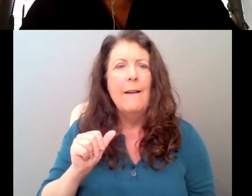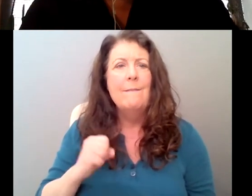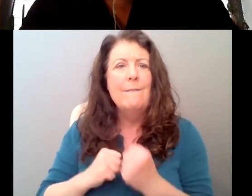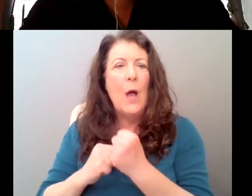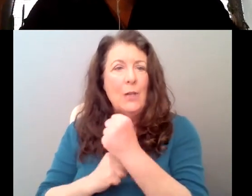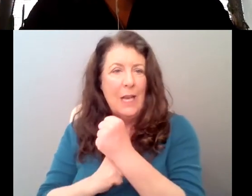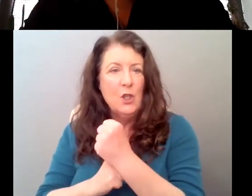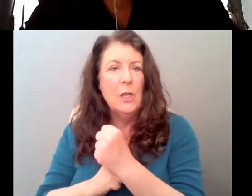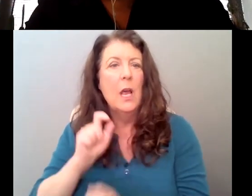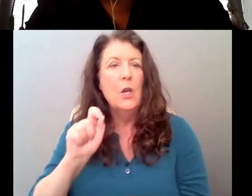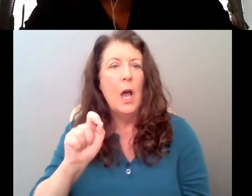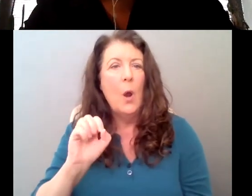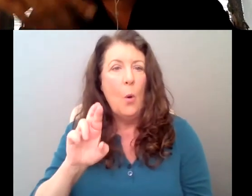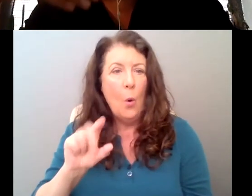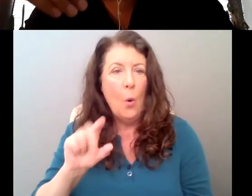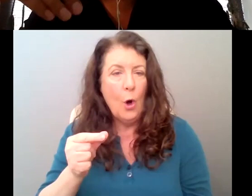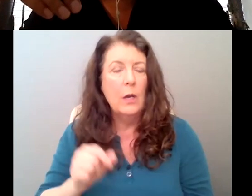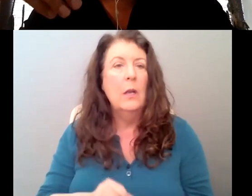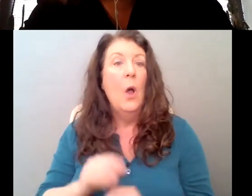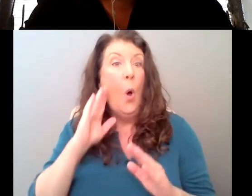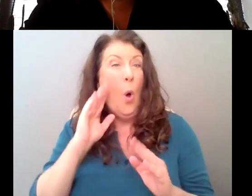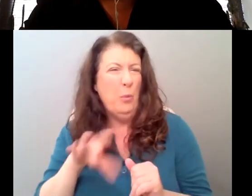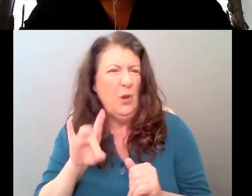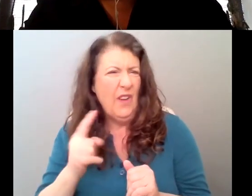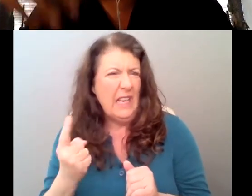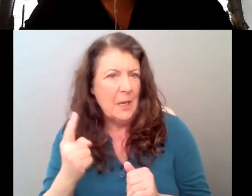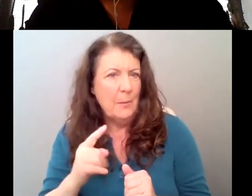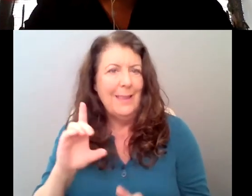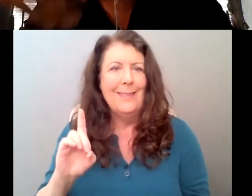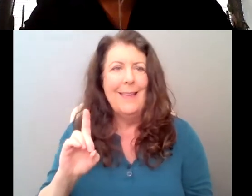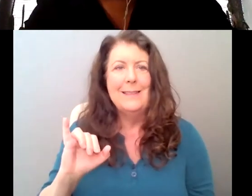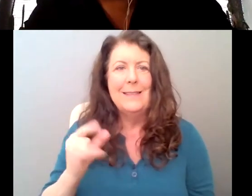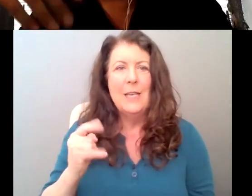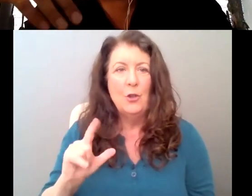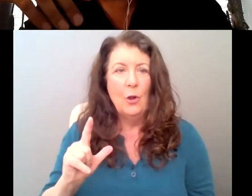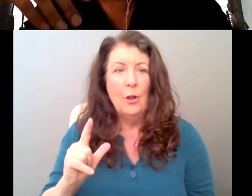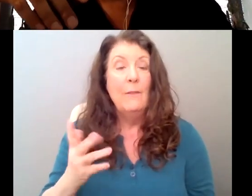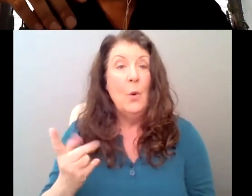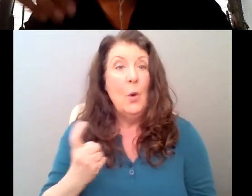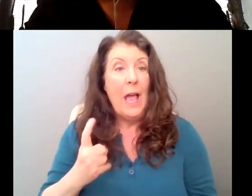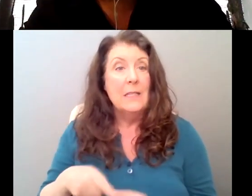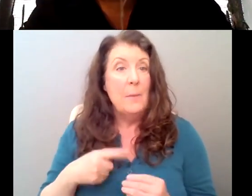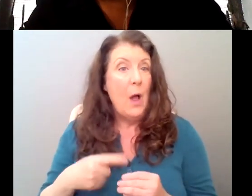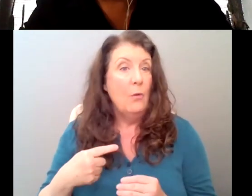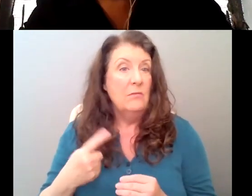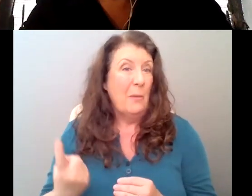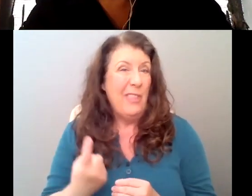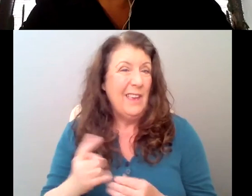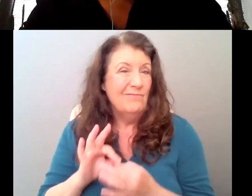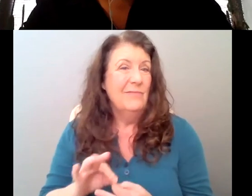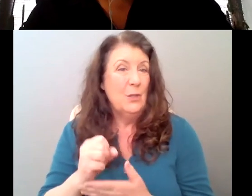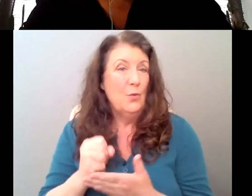something that preferably something that's digital so we can have access to it, and you want to know something about it, let us know and then just email us and we're happy to help.